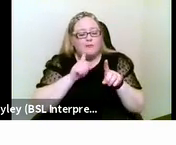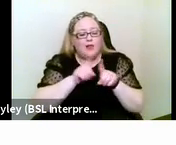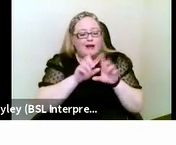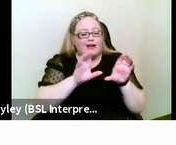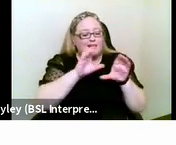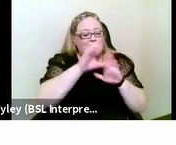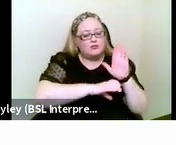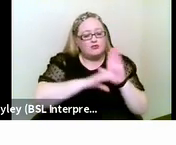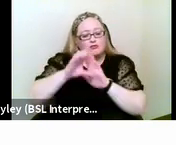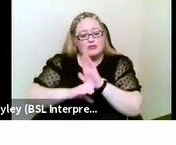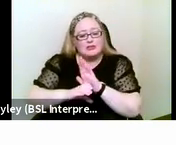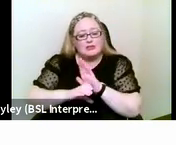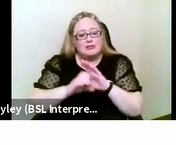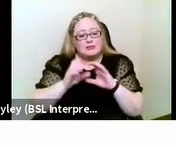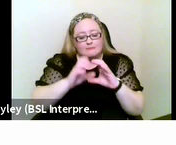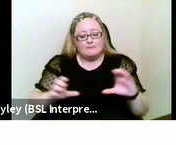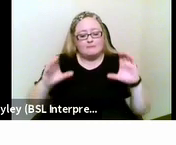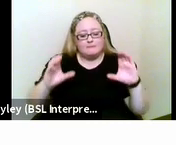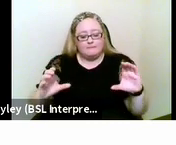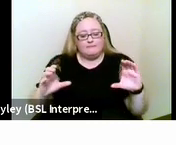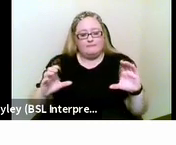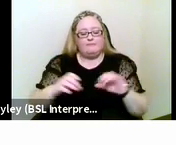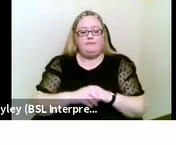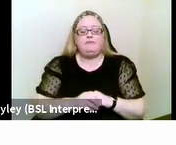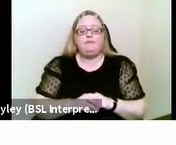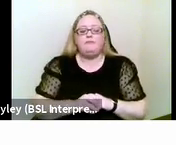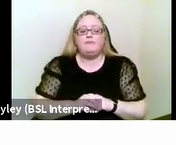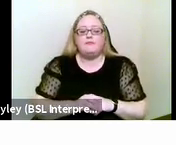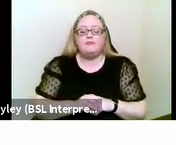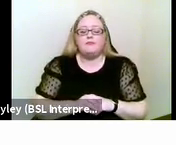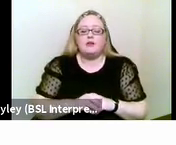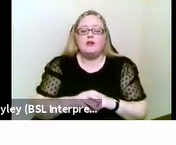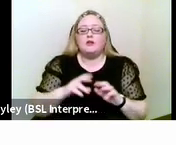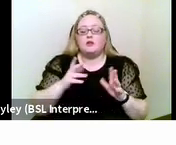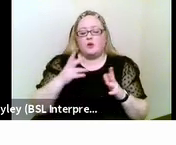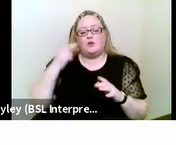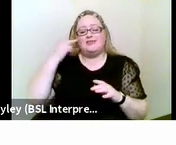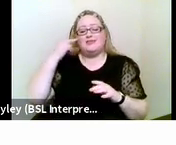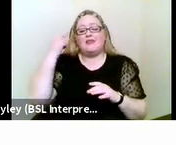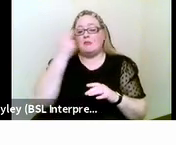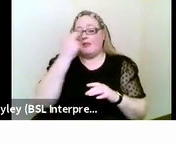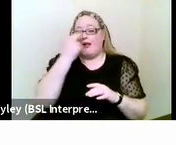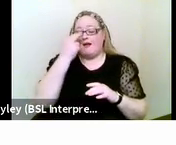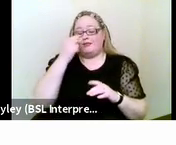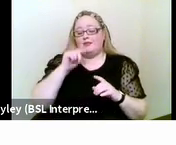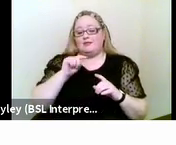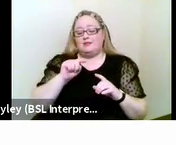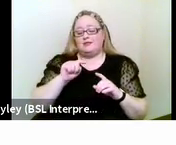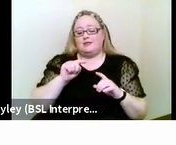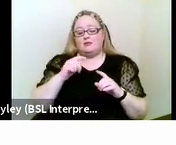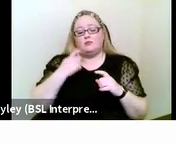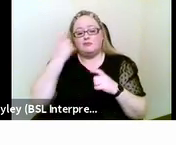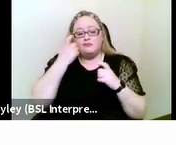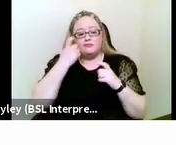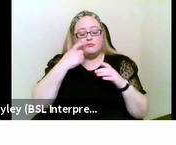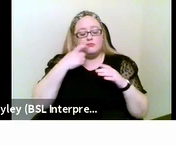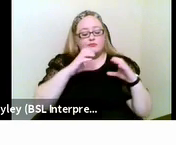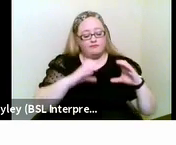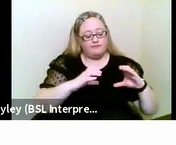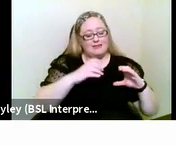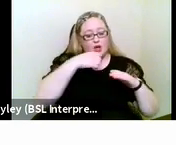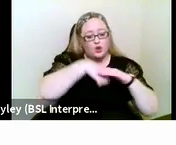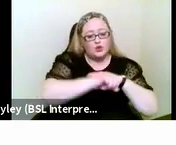slide, please. And so when we're talking about deafblindness, we will often think about congenital